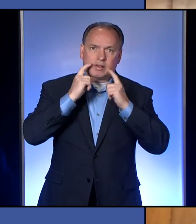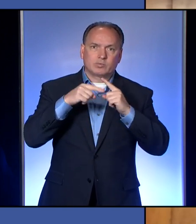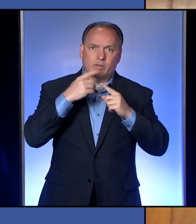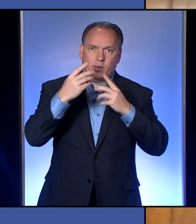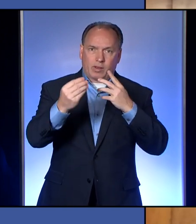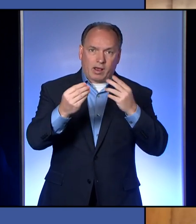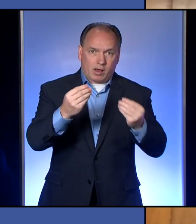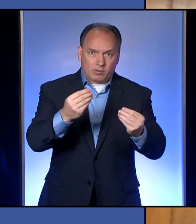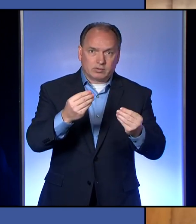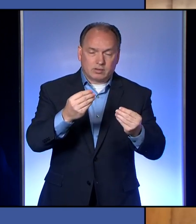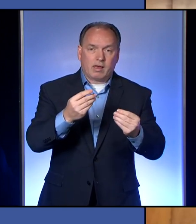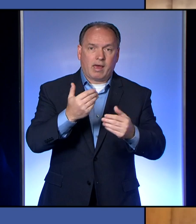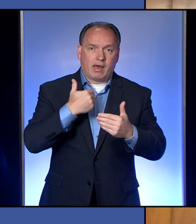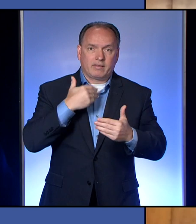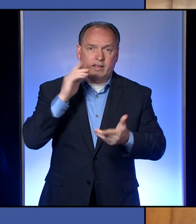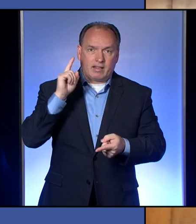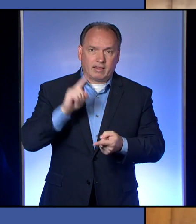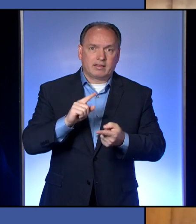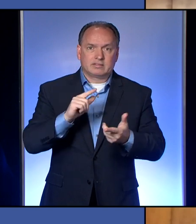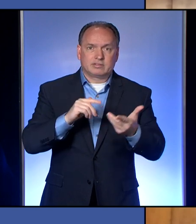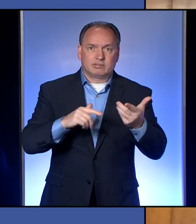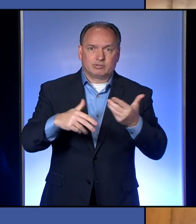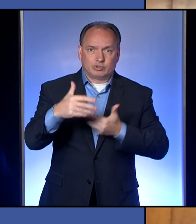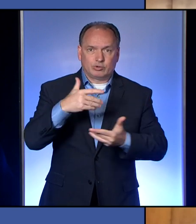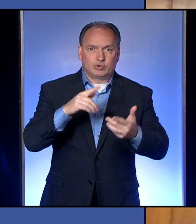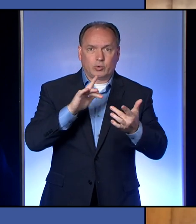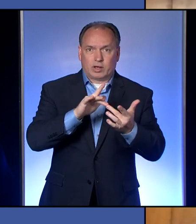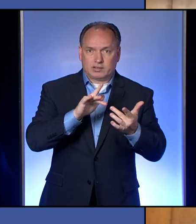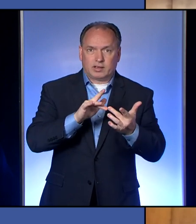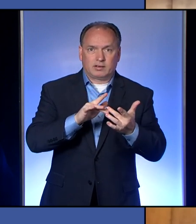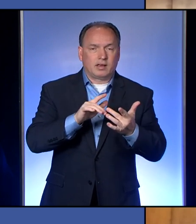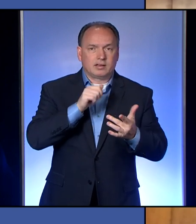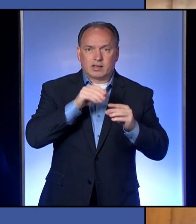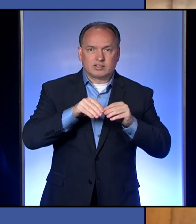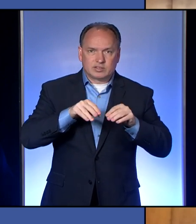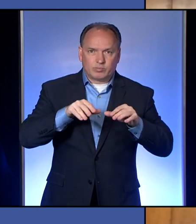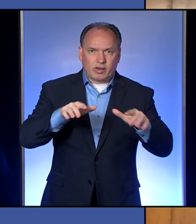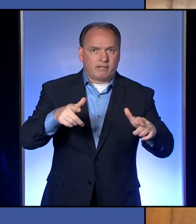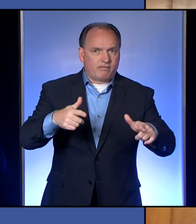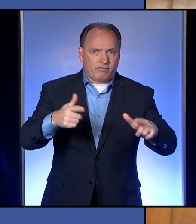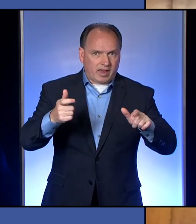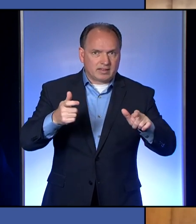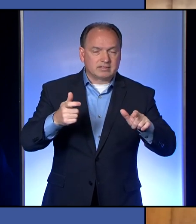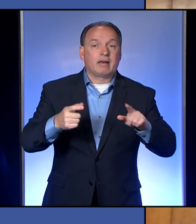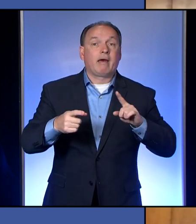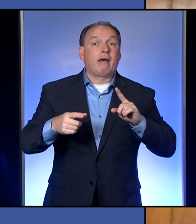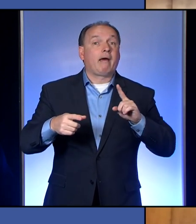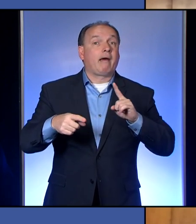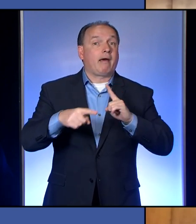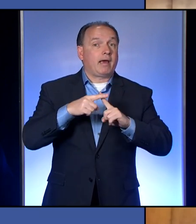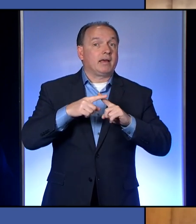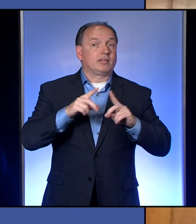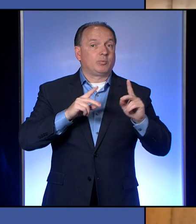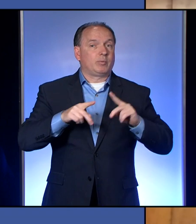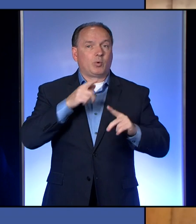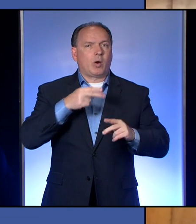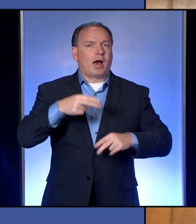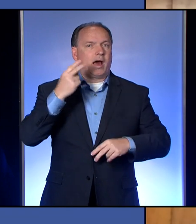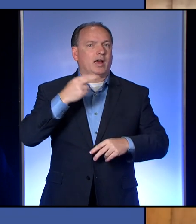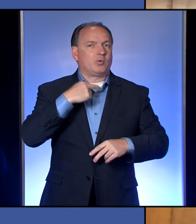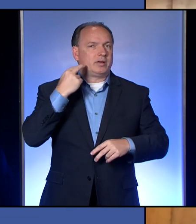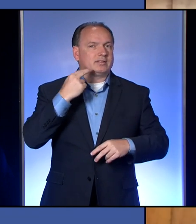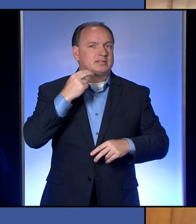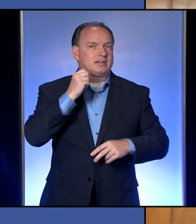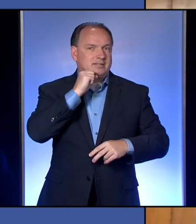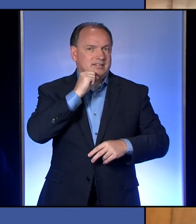went out and having less social contact, it didn't spread all that fast. And the people who are at highest risk, which are the